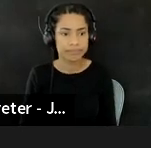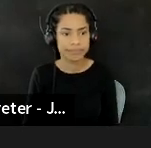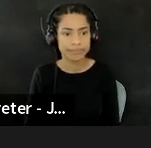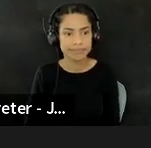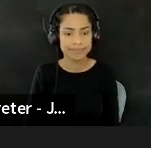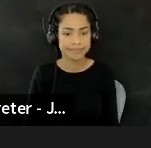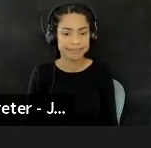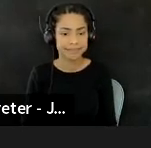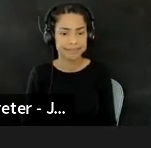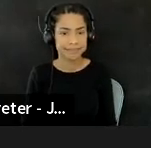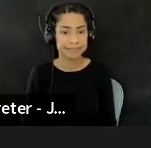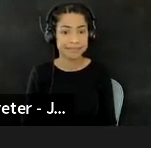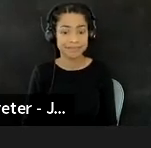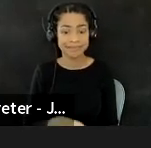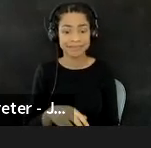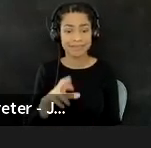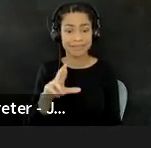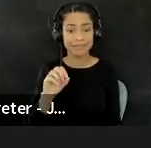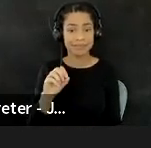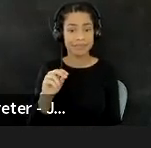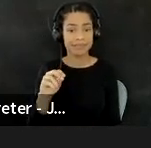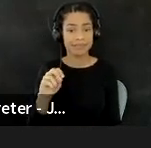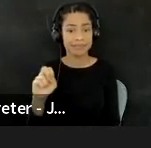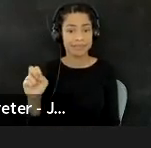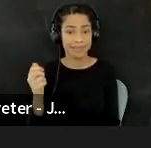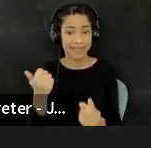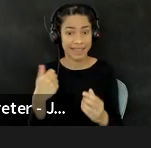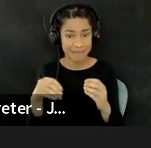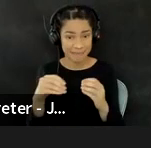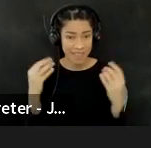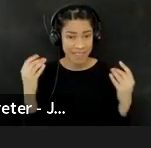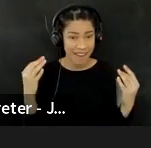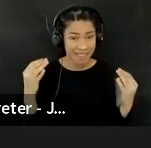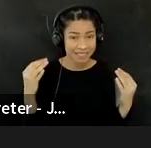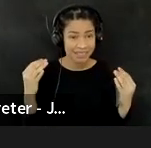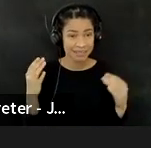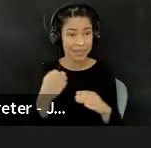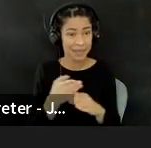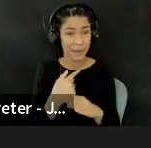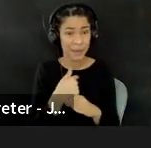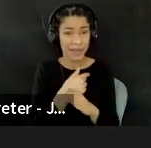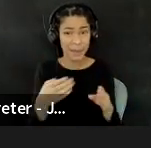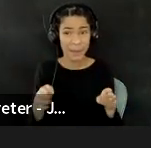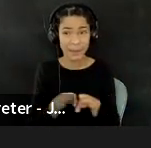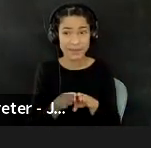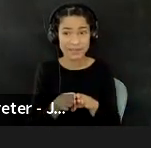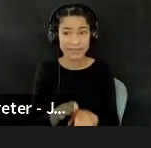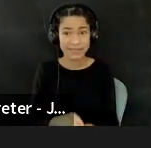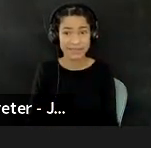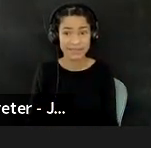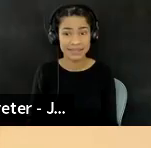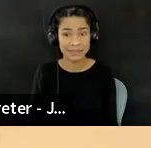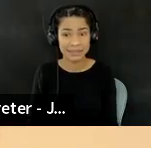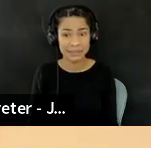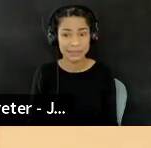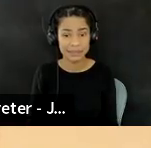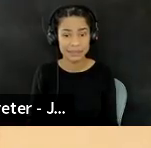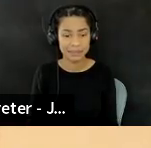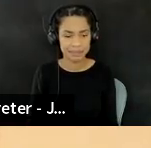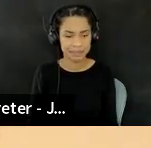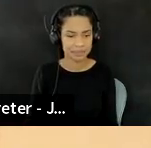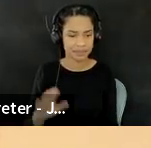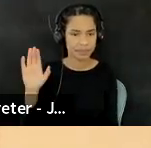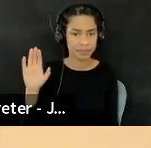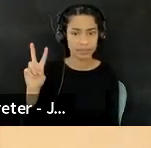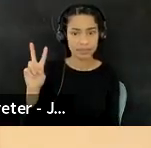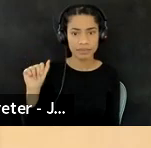Yeah. Any other thoughts or reflections before we go to a close to your team? Um, I just want to,